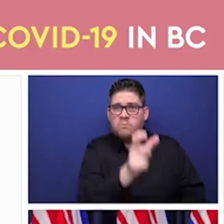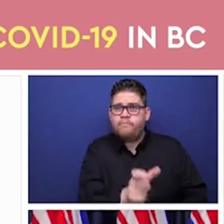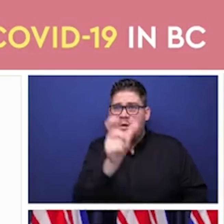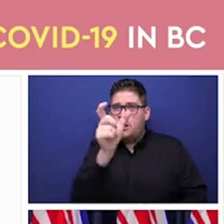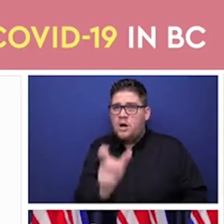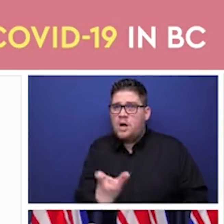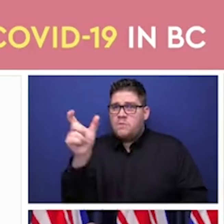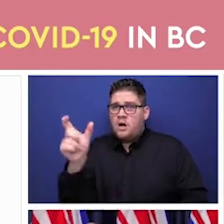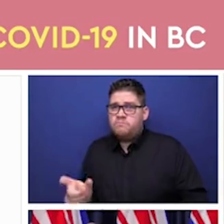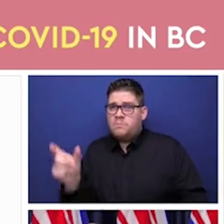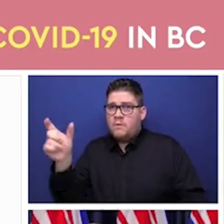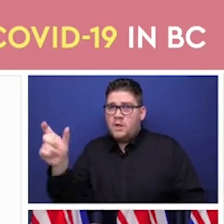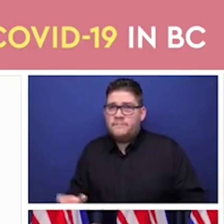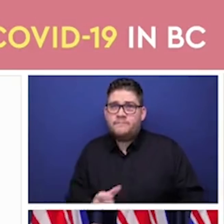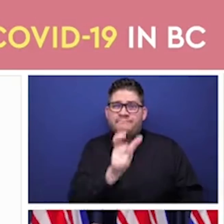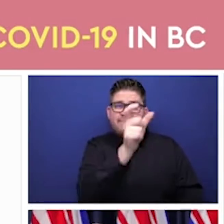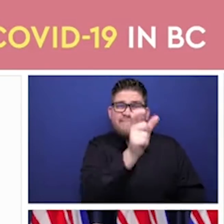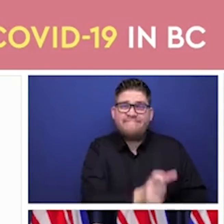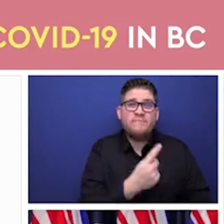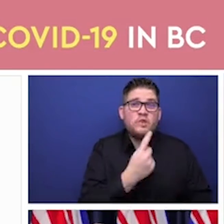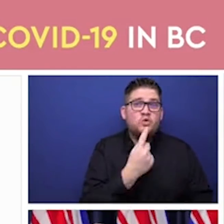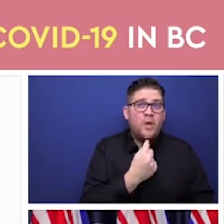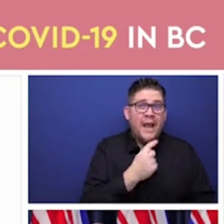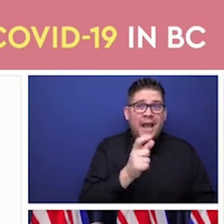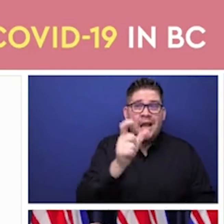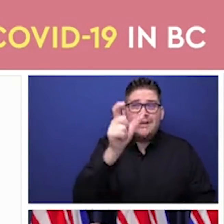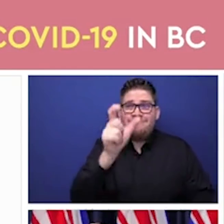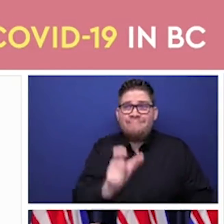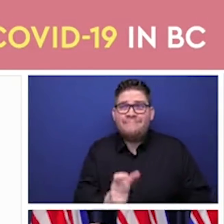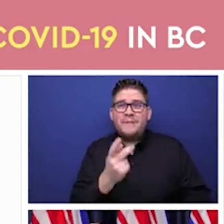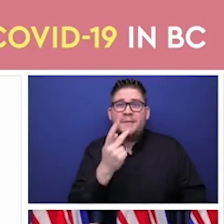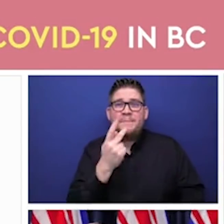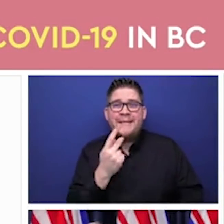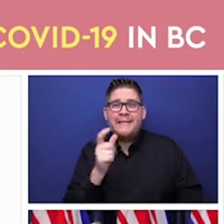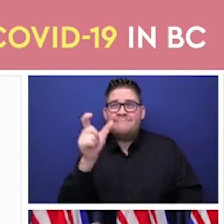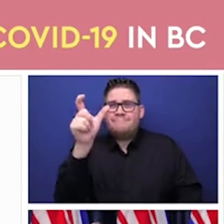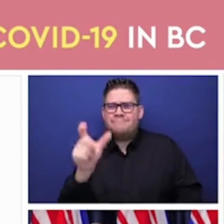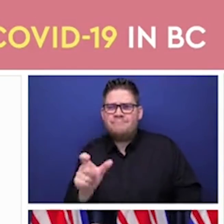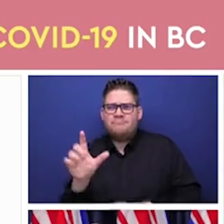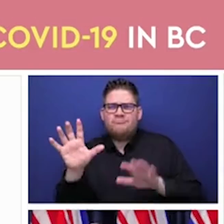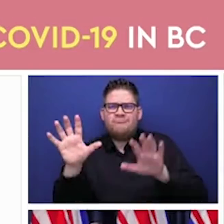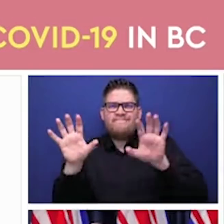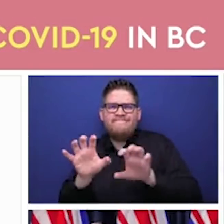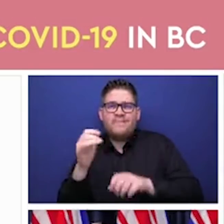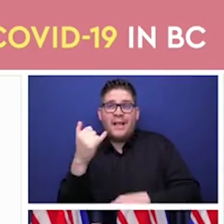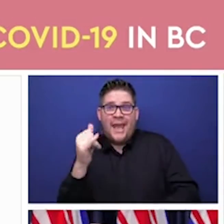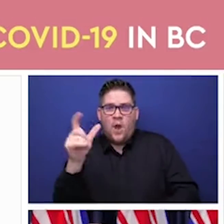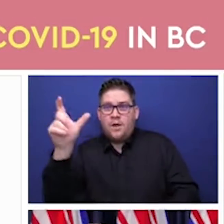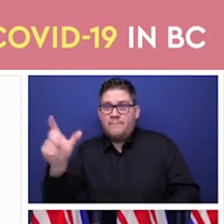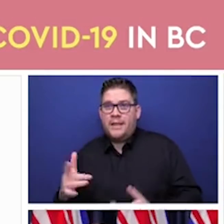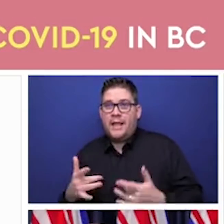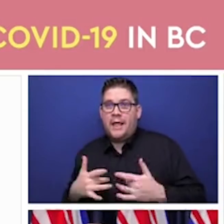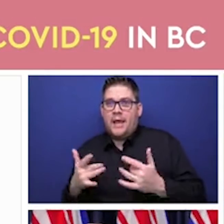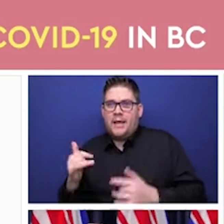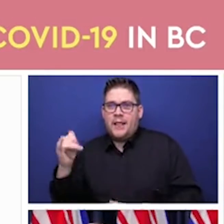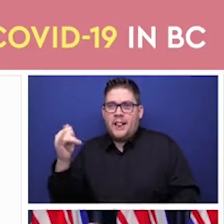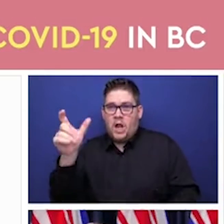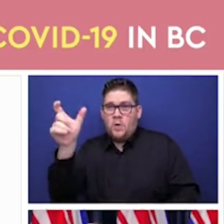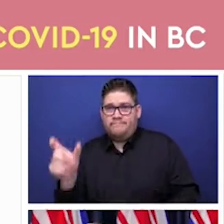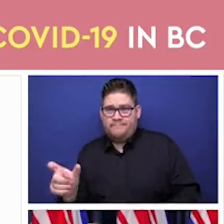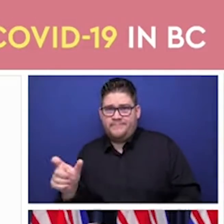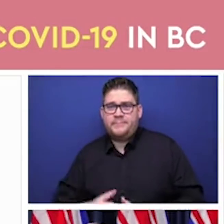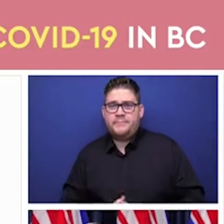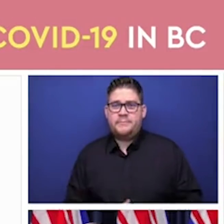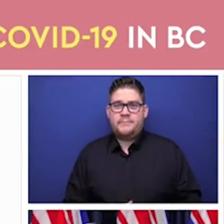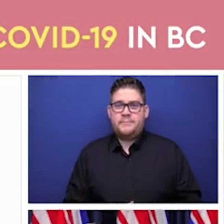So this slide, this next slide basically talks about the phase 2 timeline. And we basically divided March up into